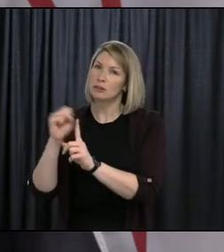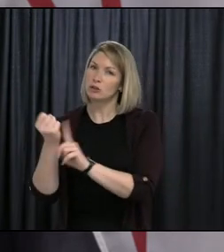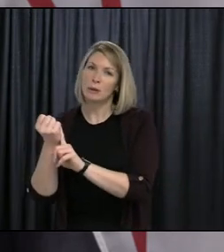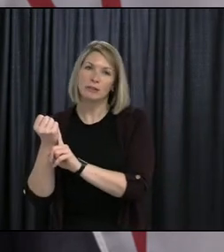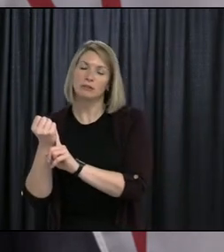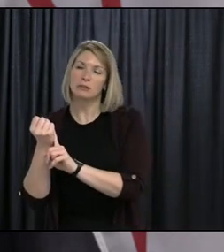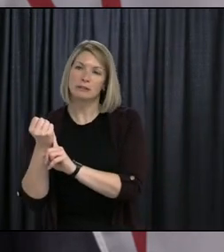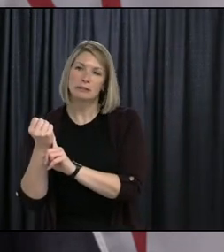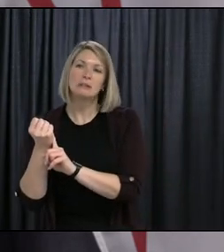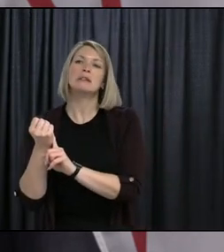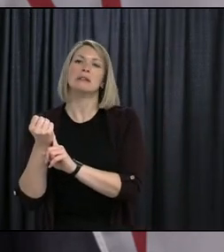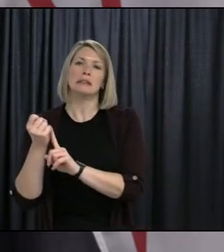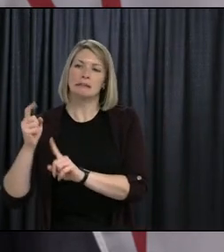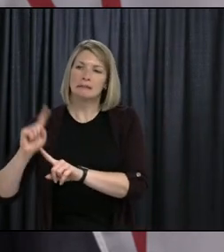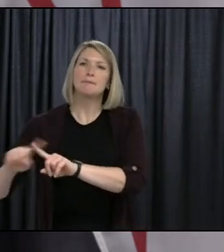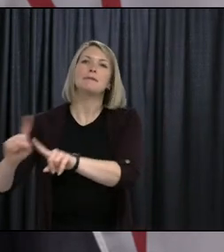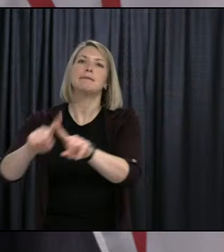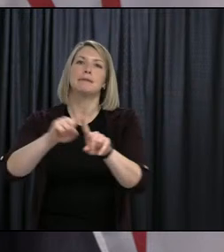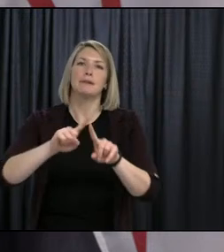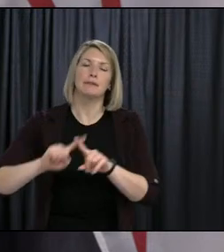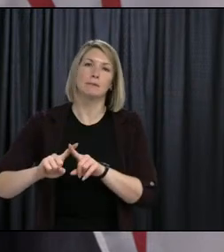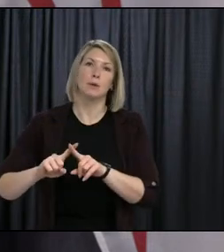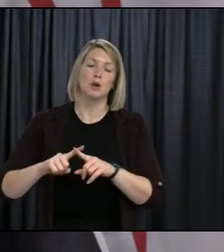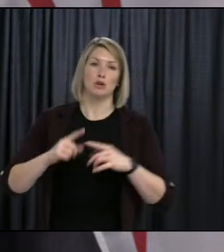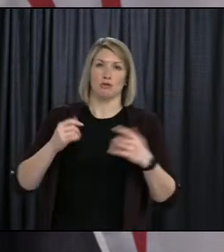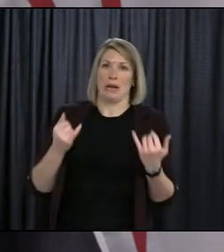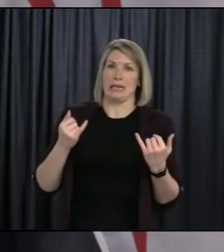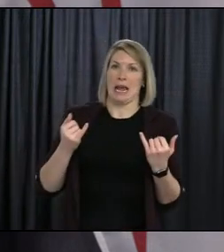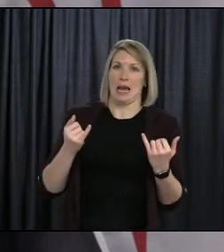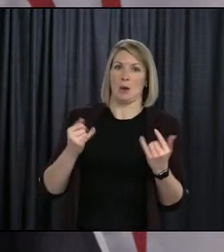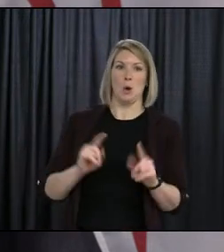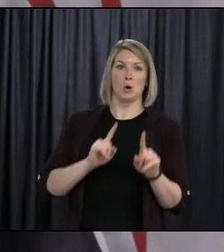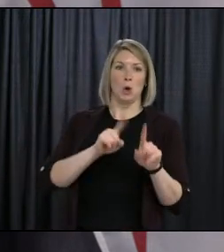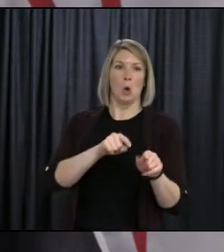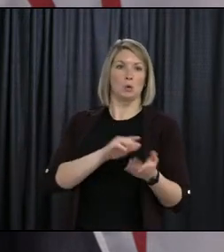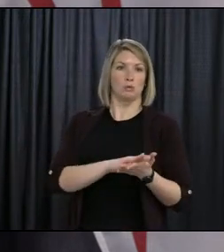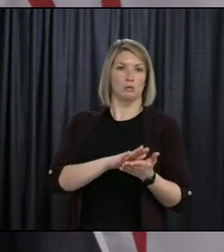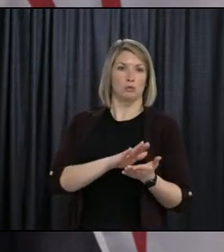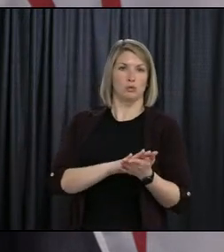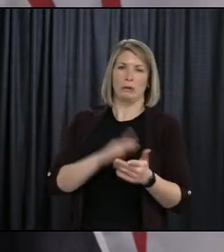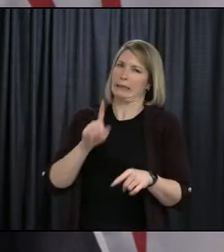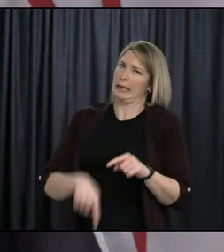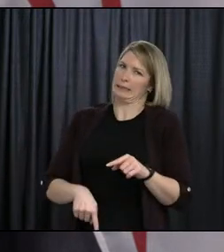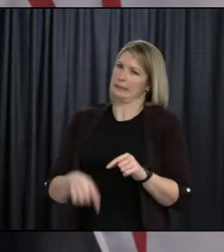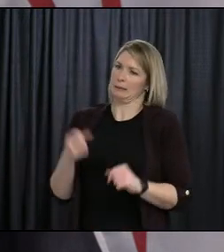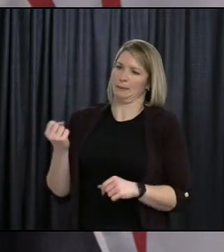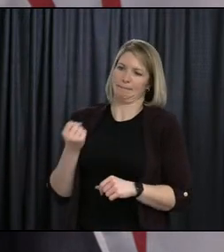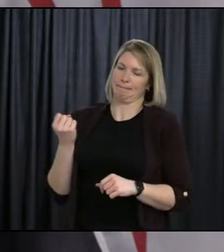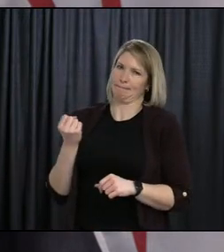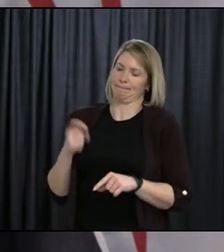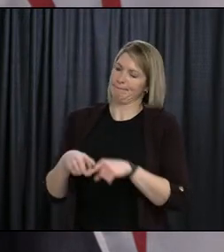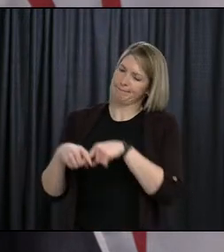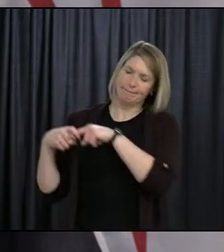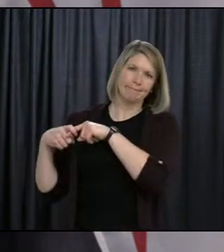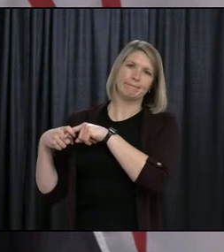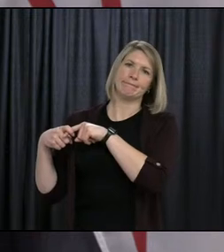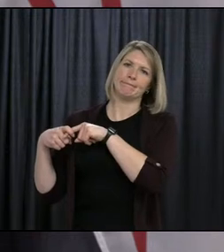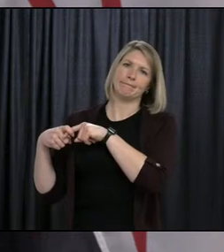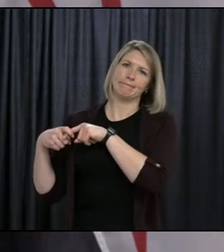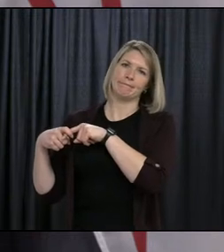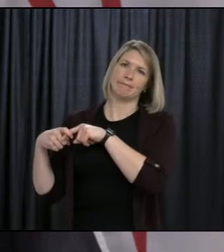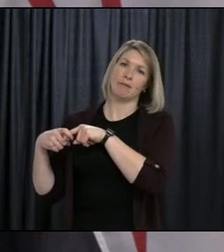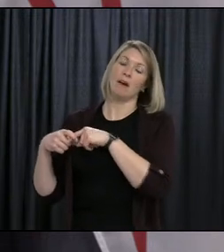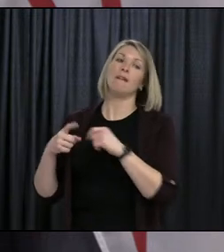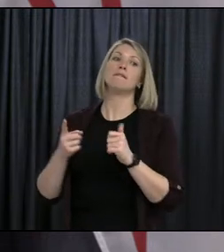a bit of a holding pattern on them being in school. That is ultimately our goal, but we've got to be sure that the health and safety measures are